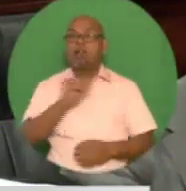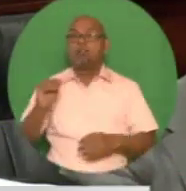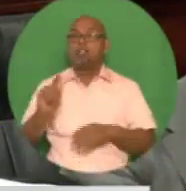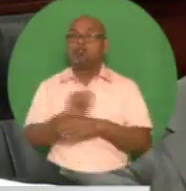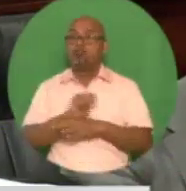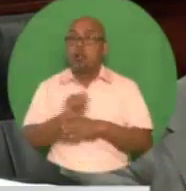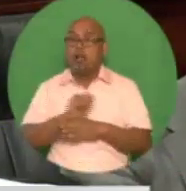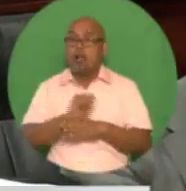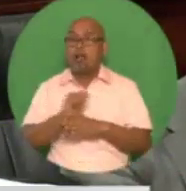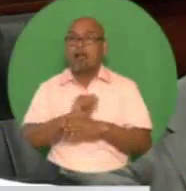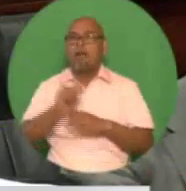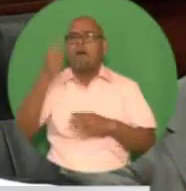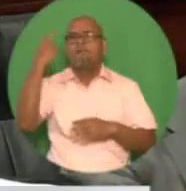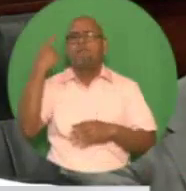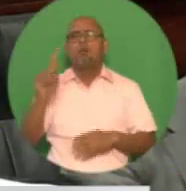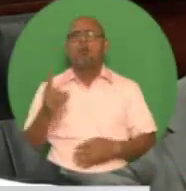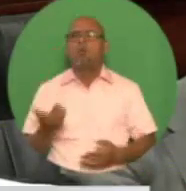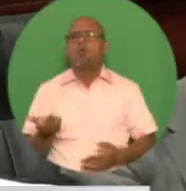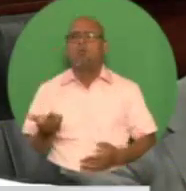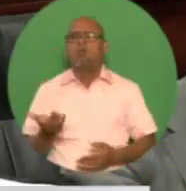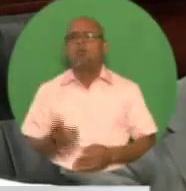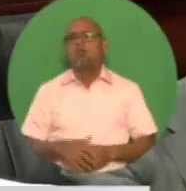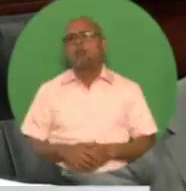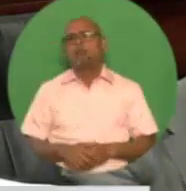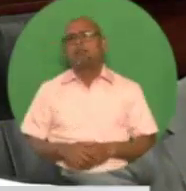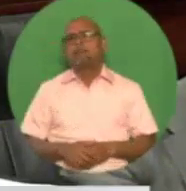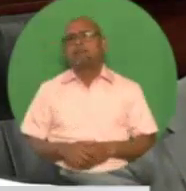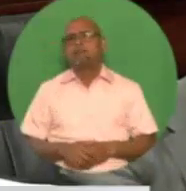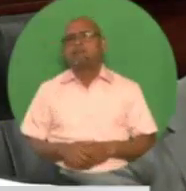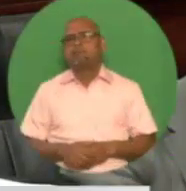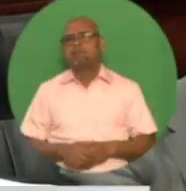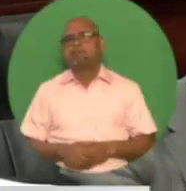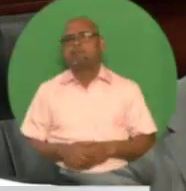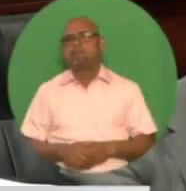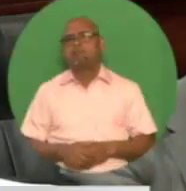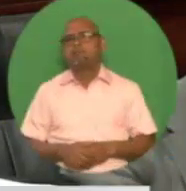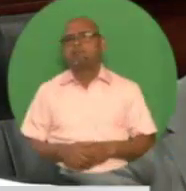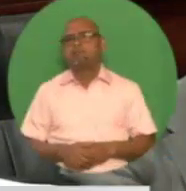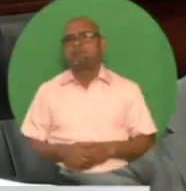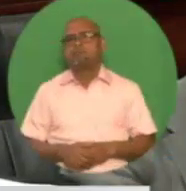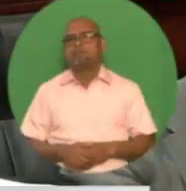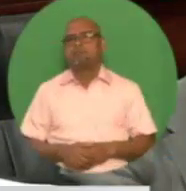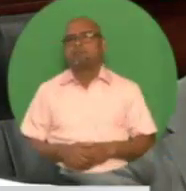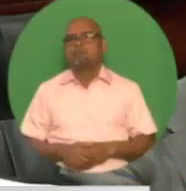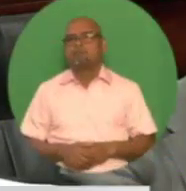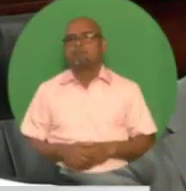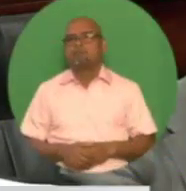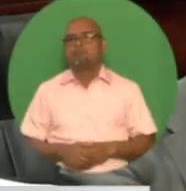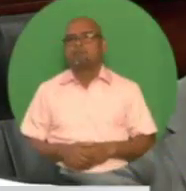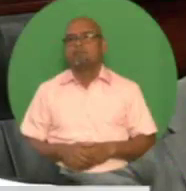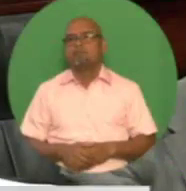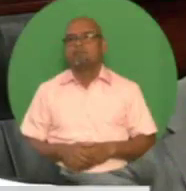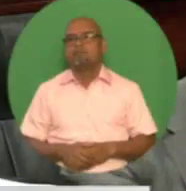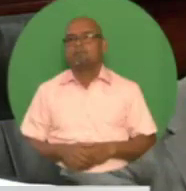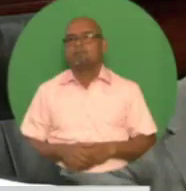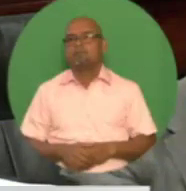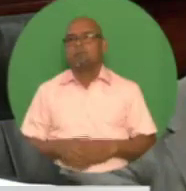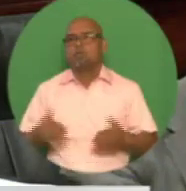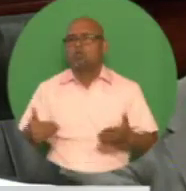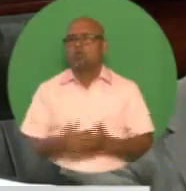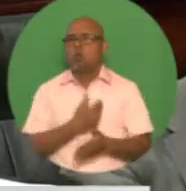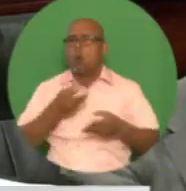staffing and training is in progress, and barring unforeseen circumstances, the new procurement regime